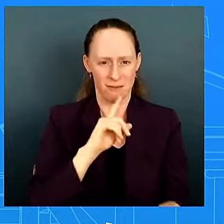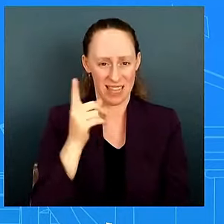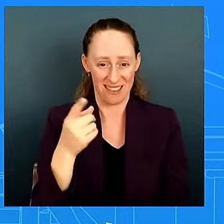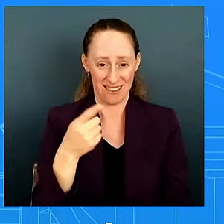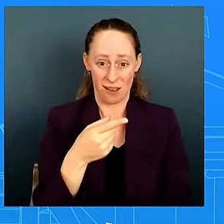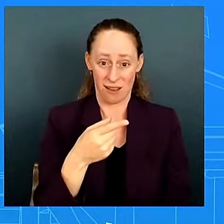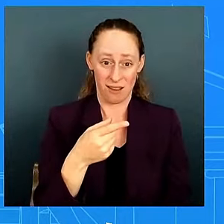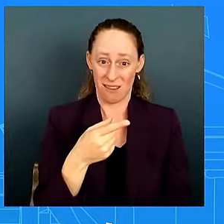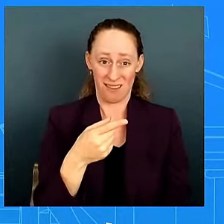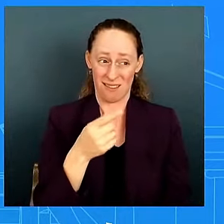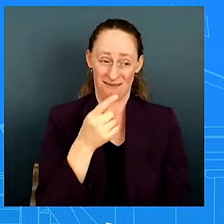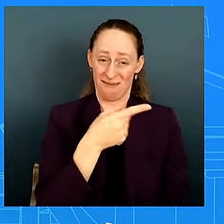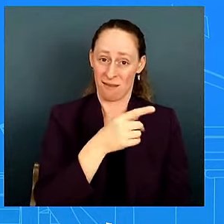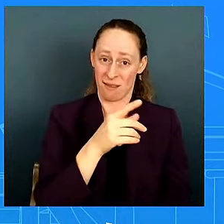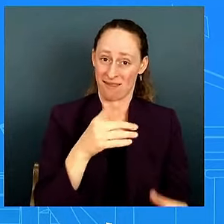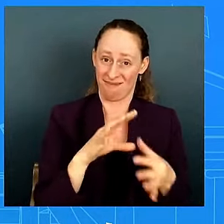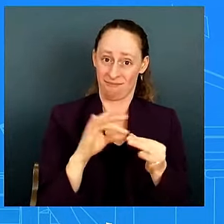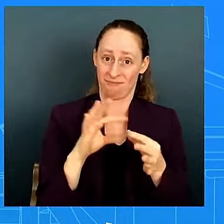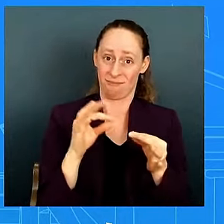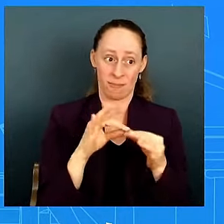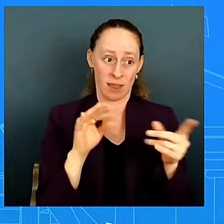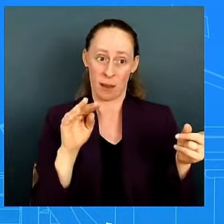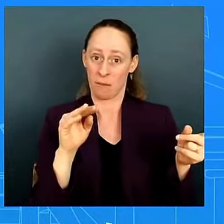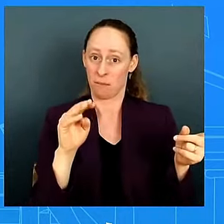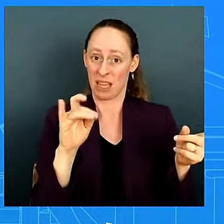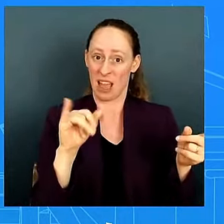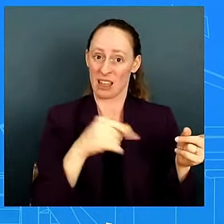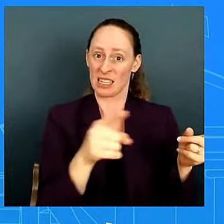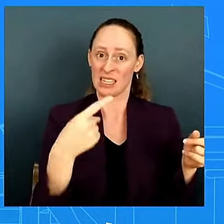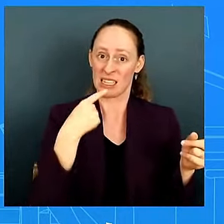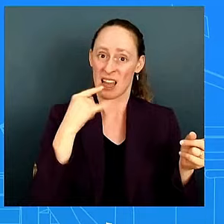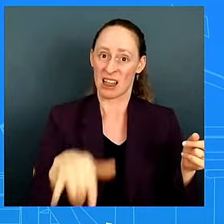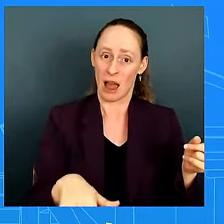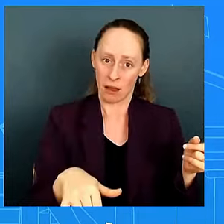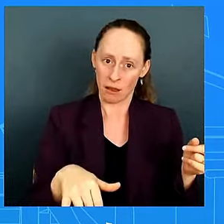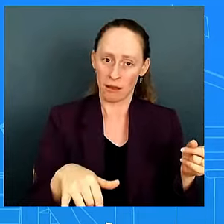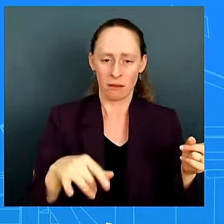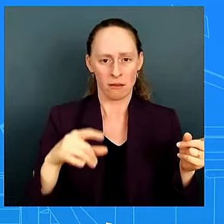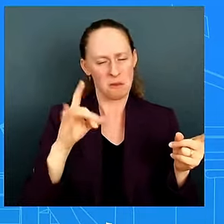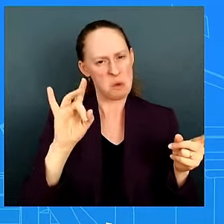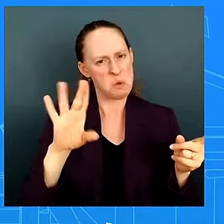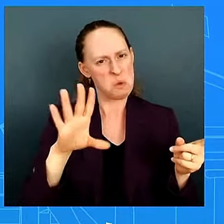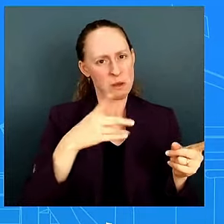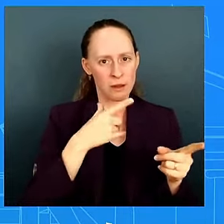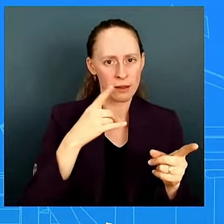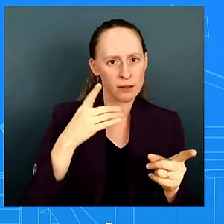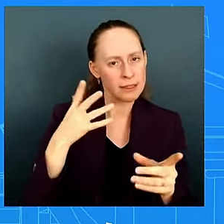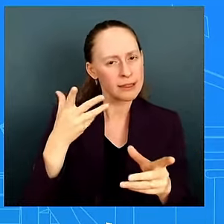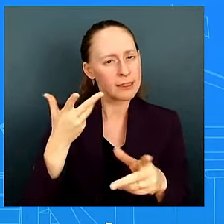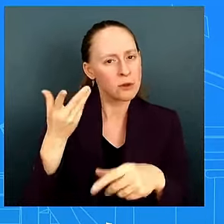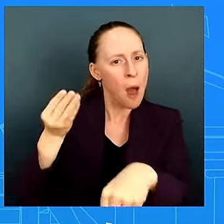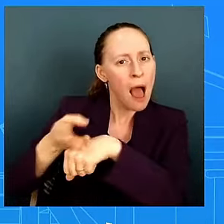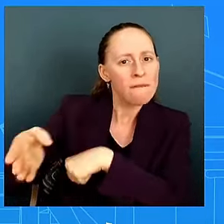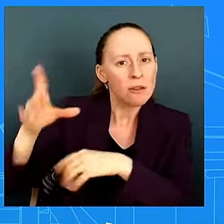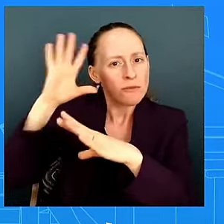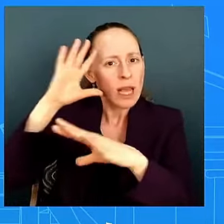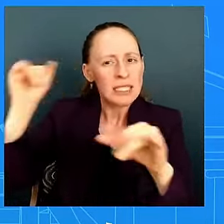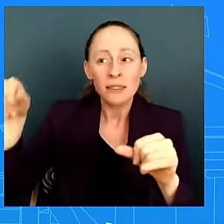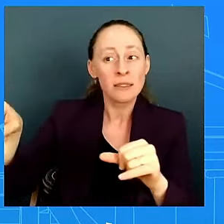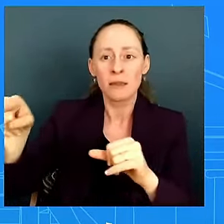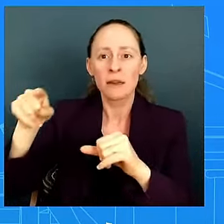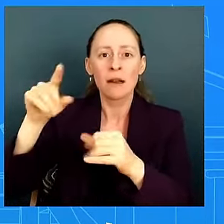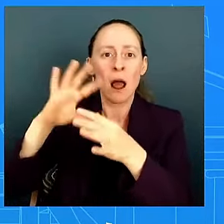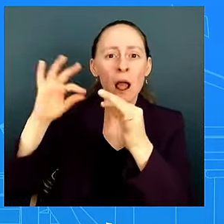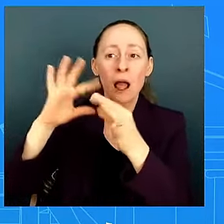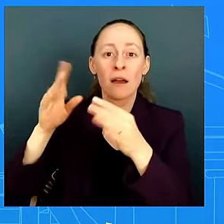president biden was being targeted on misinformation it was purposefully being done to this president and what we did is we